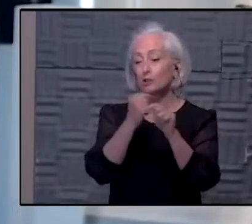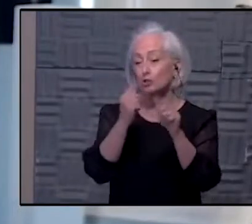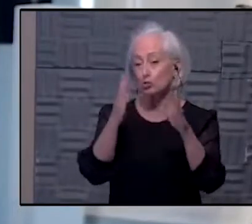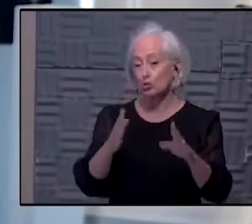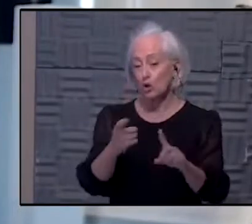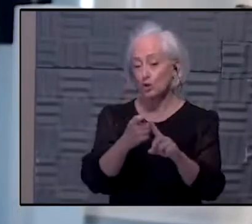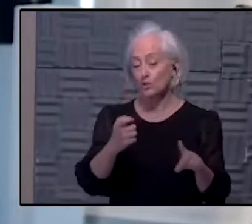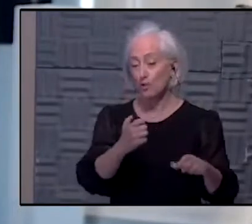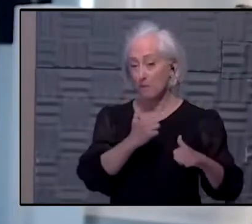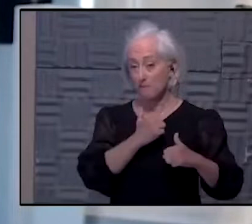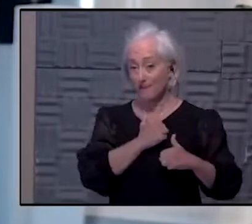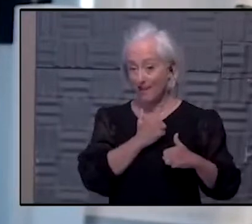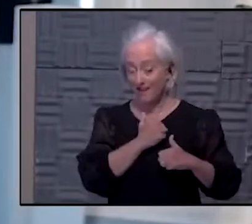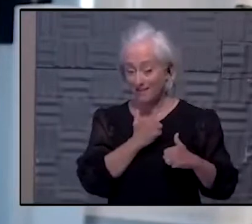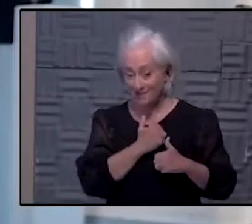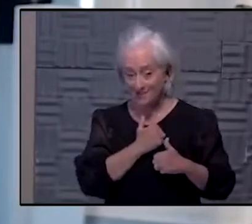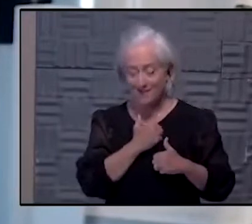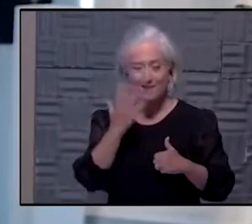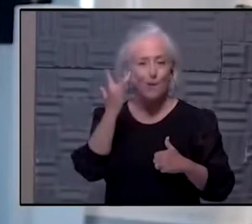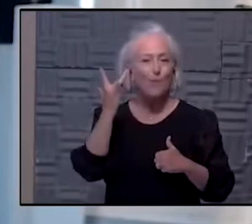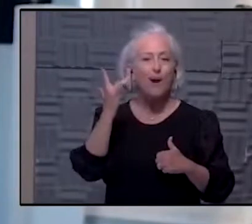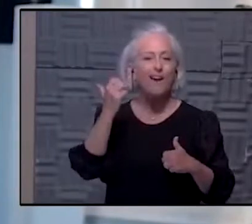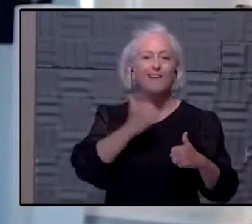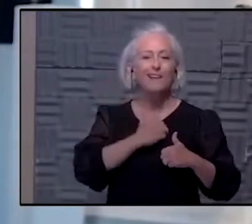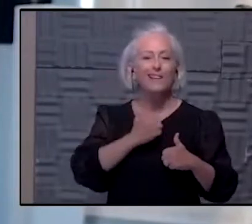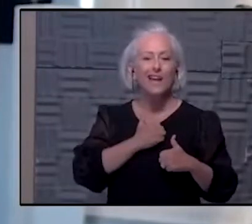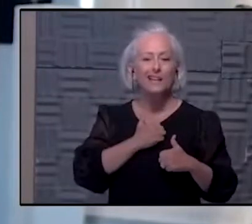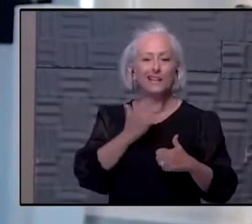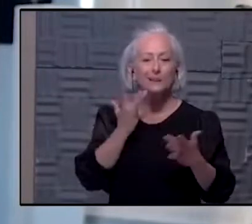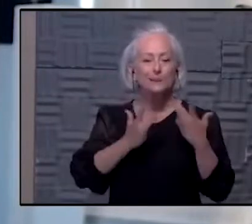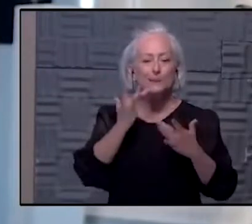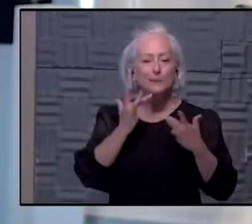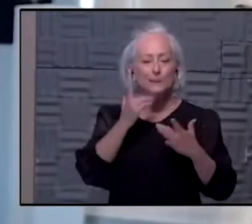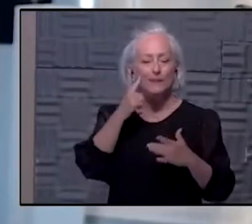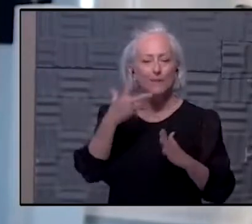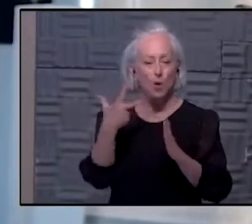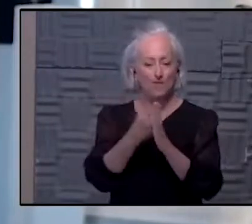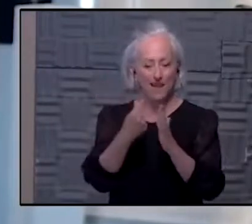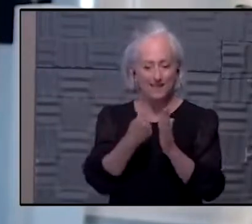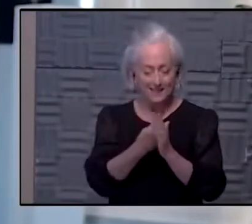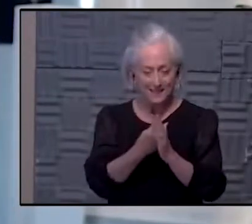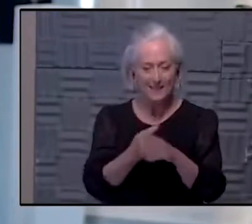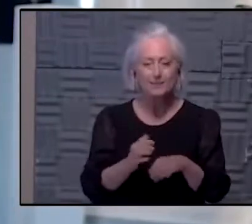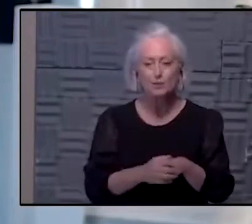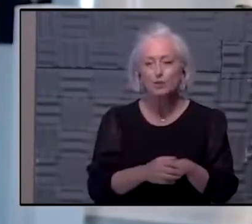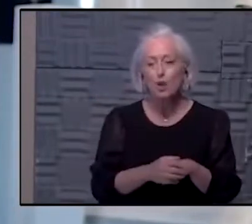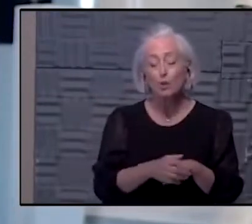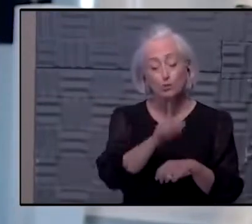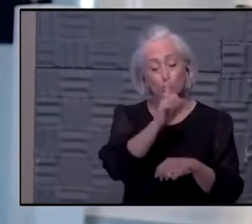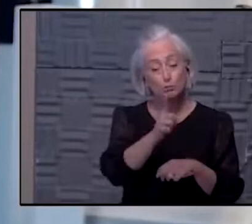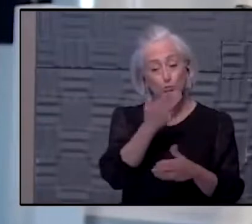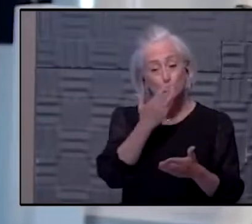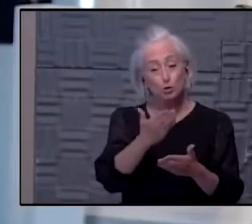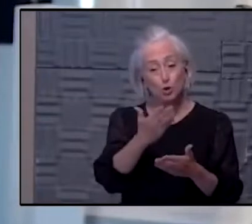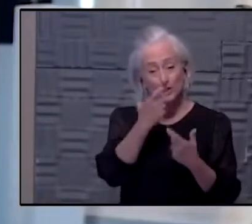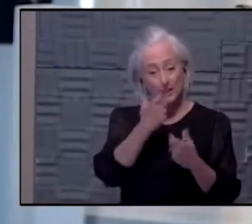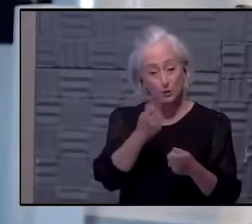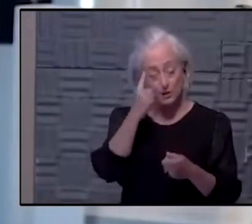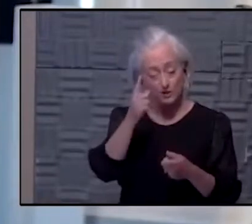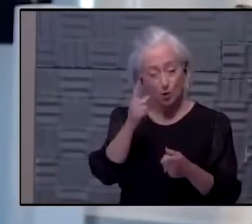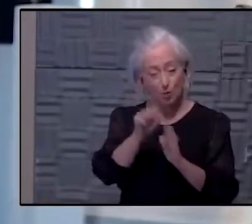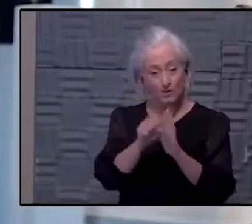very low amount of vaccination going on. And it was enlightened self-interest for North Dakota who said, you know, we don't,